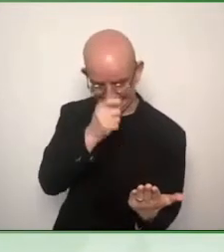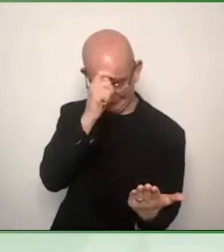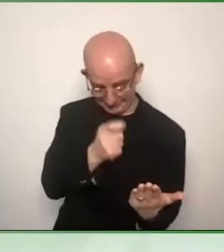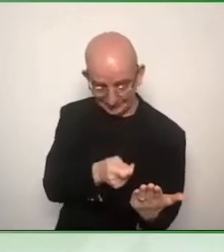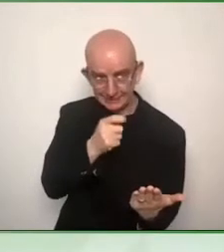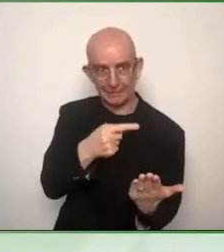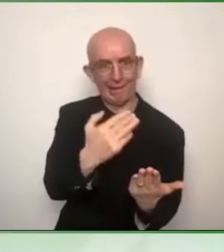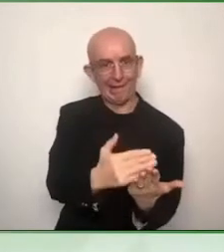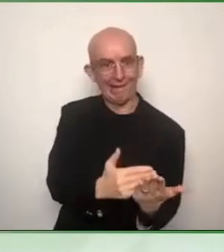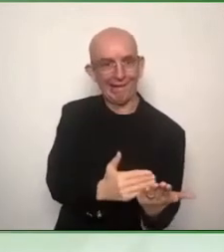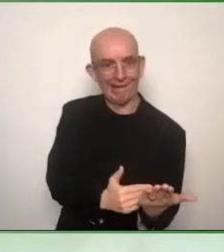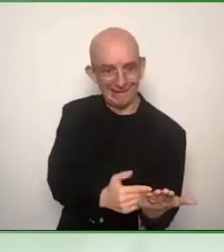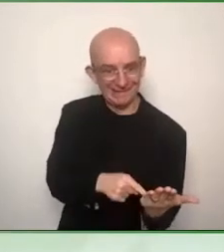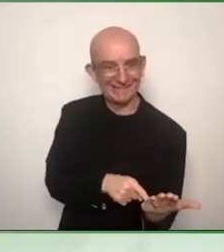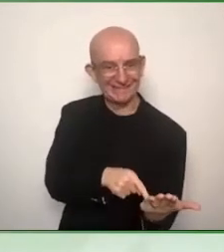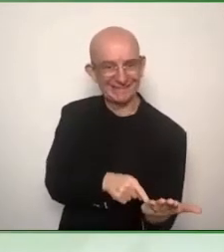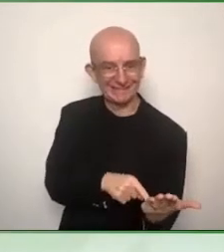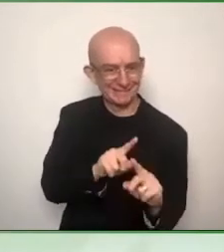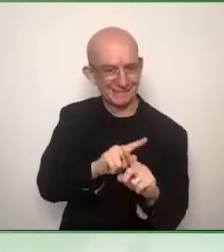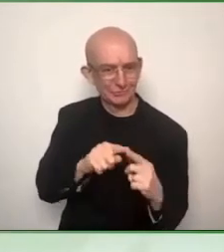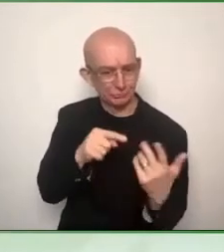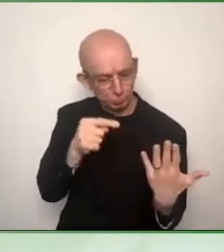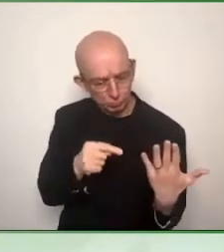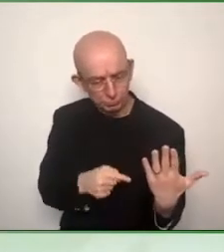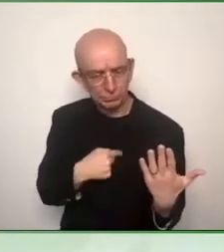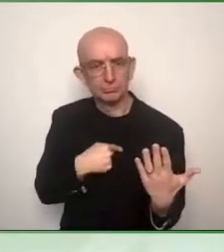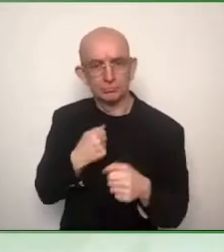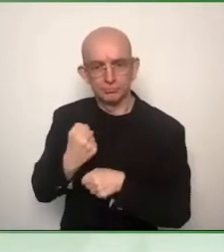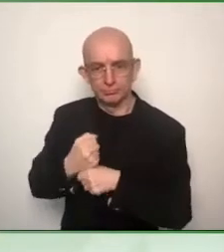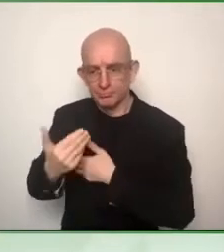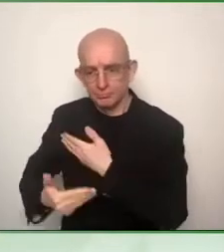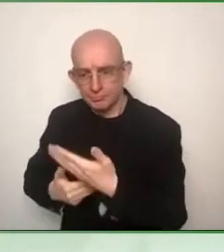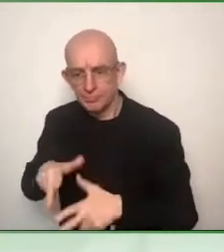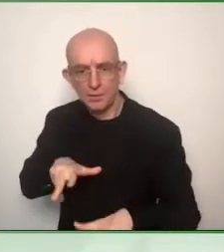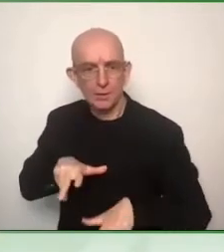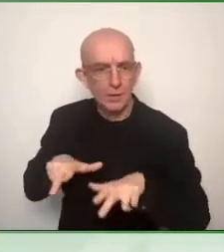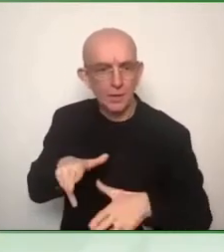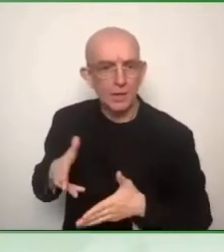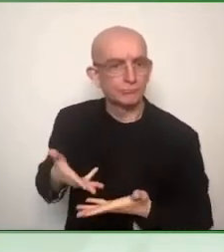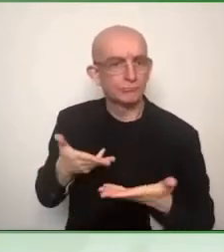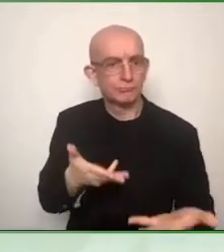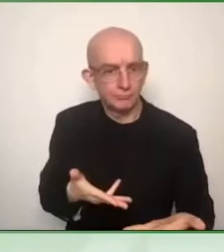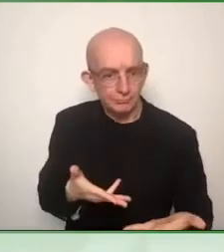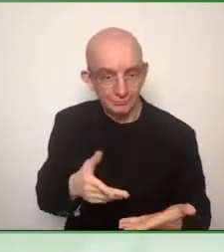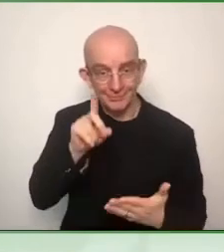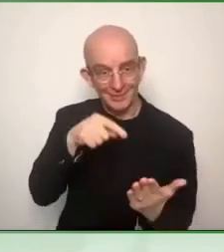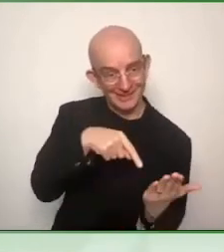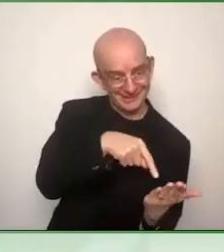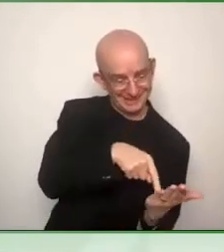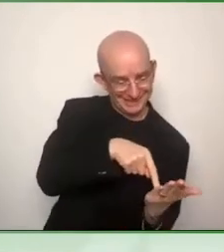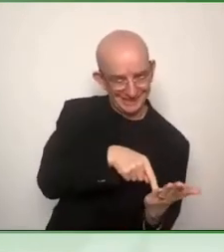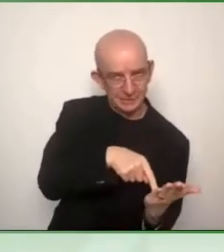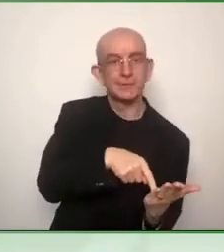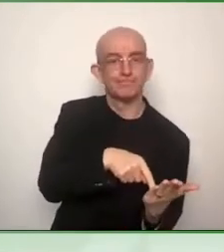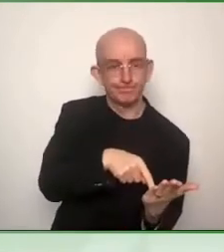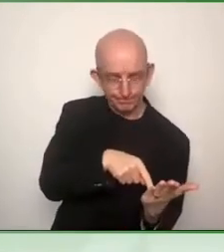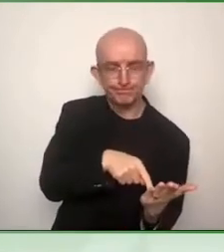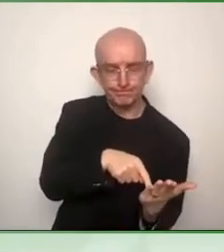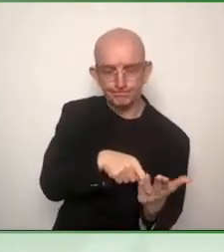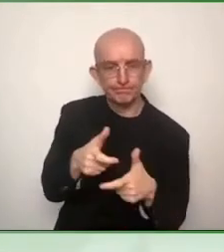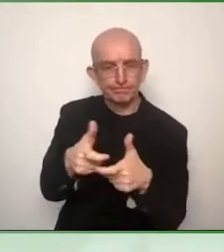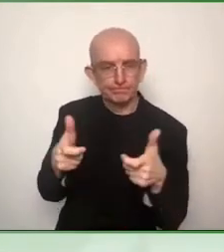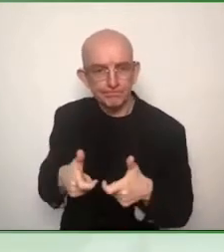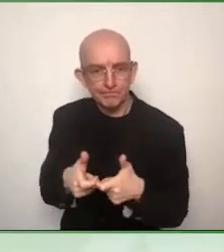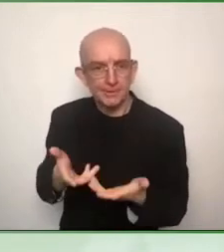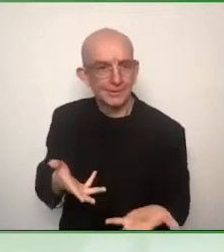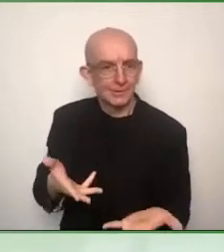or to the provision of information on services, to get reassurance for manufacturers and service providers